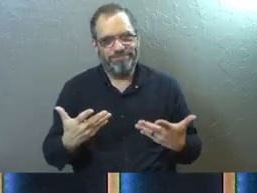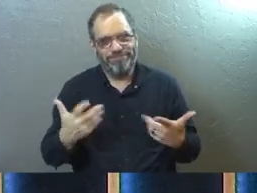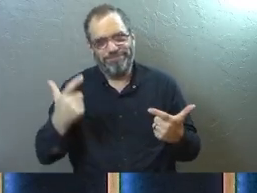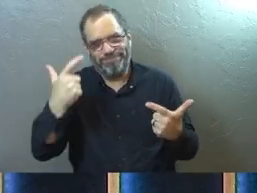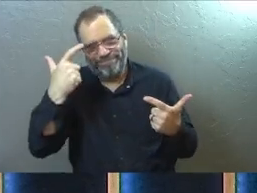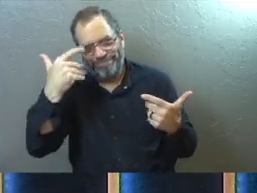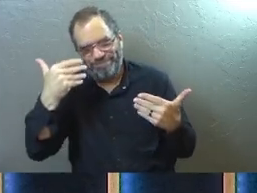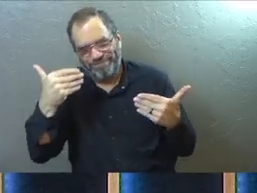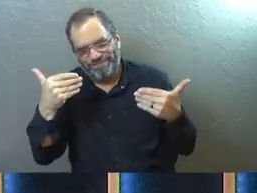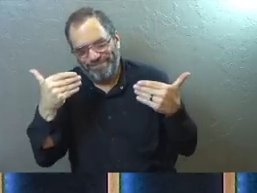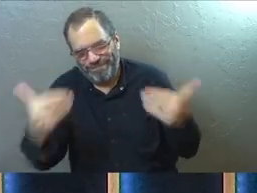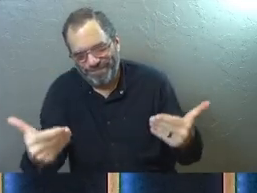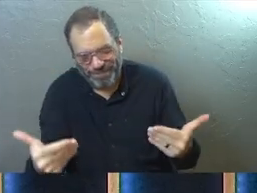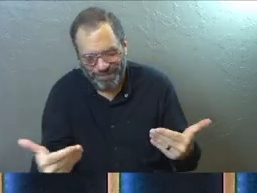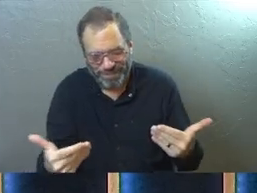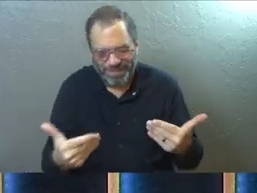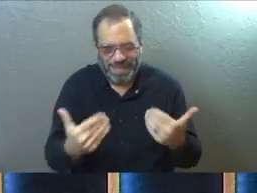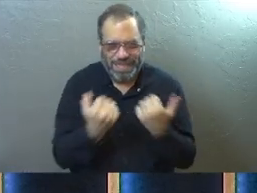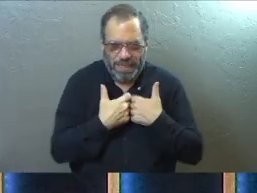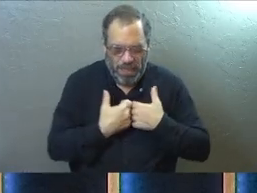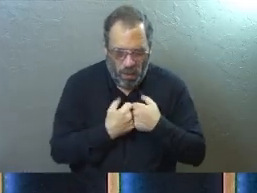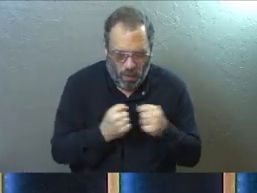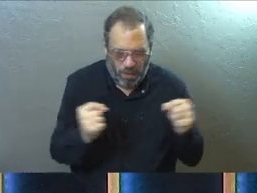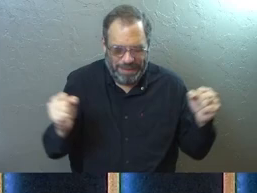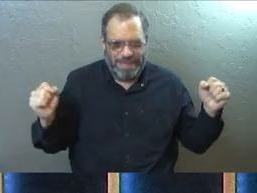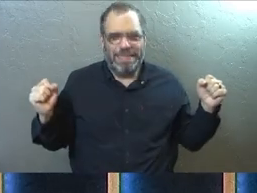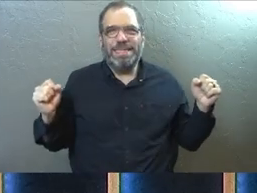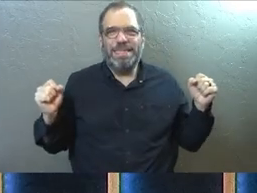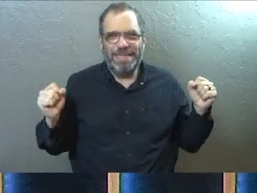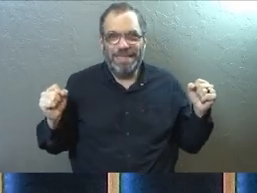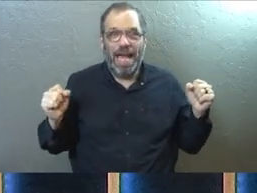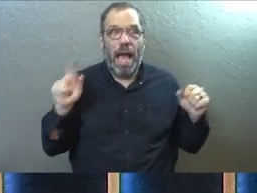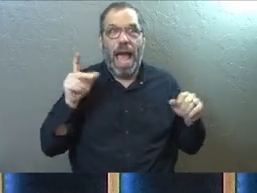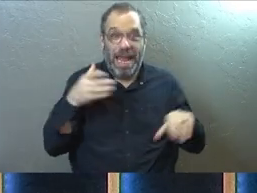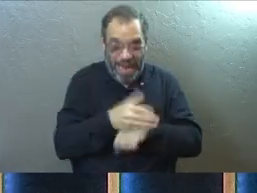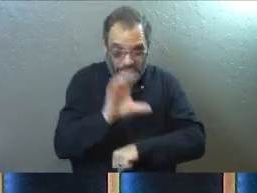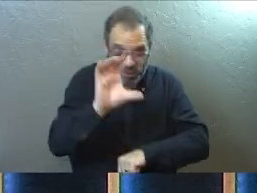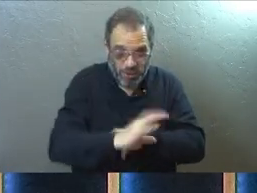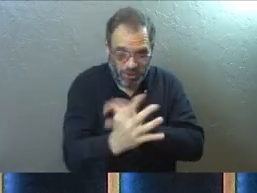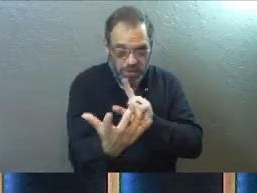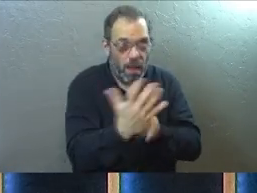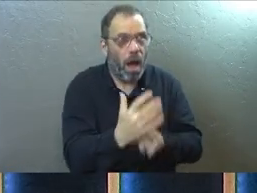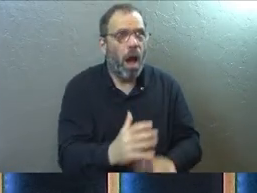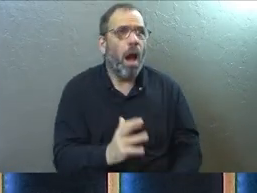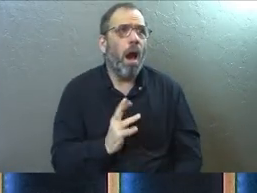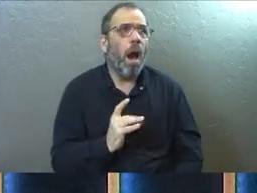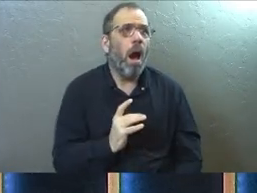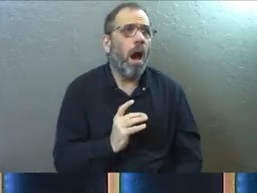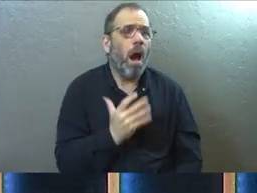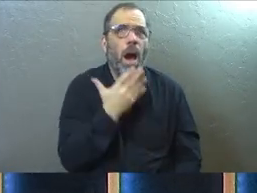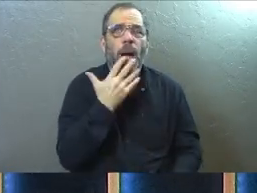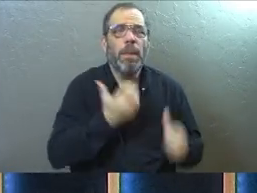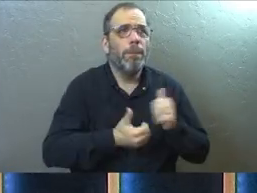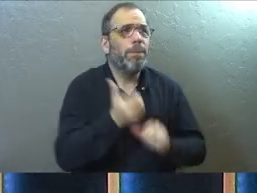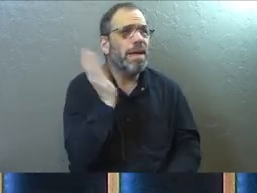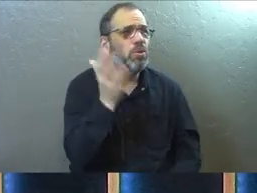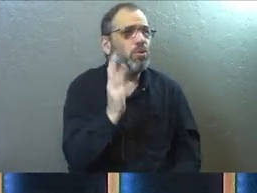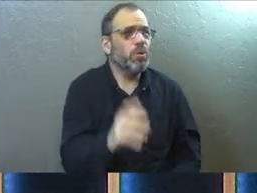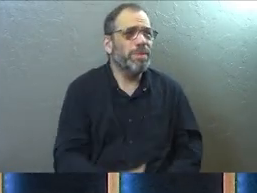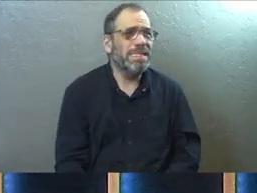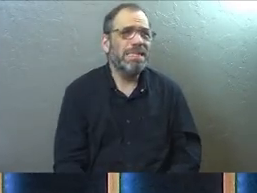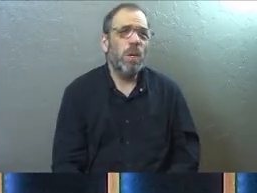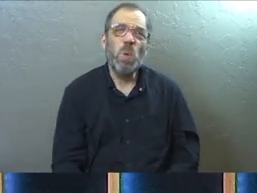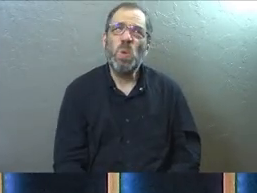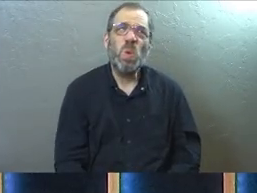And, um, um, you kind of want people to come to you afterward and say, you know what? That was the best sermon we've ever heard in our life.